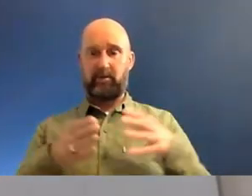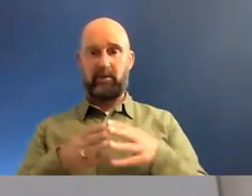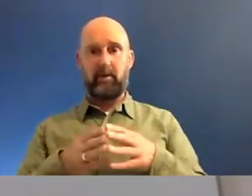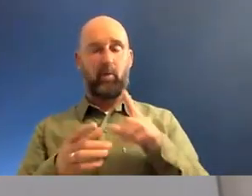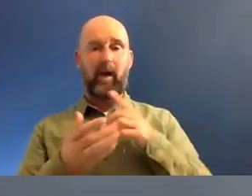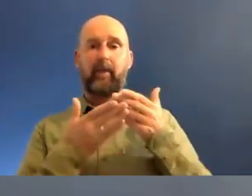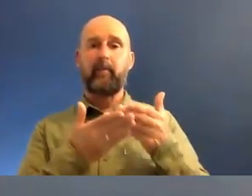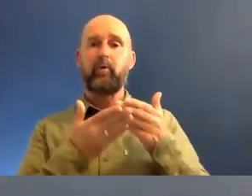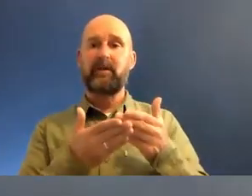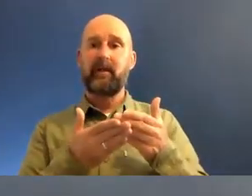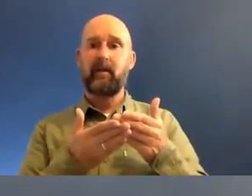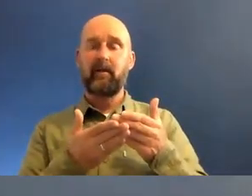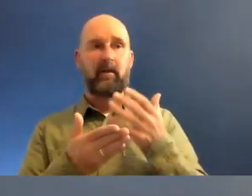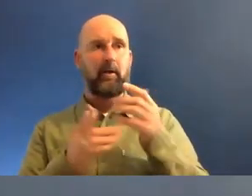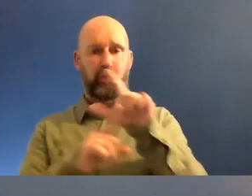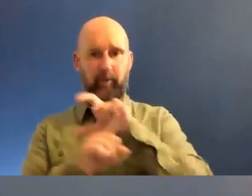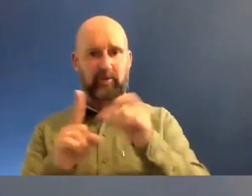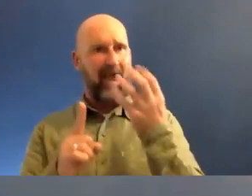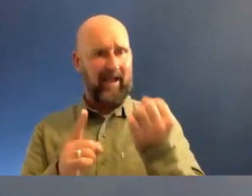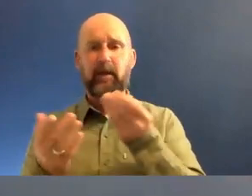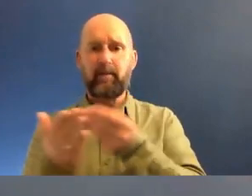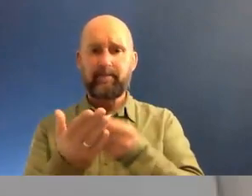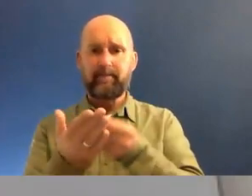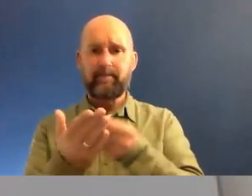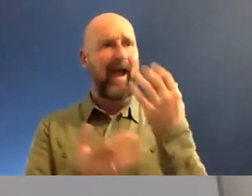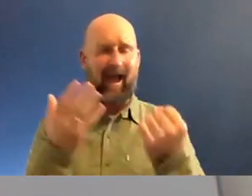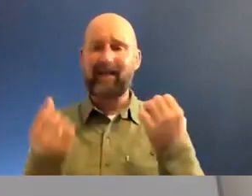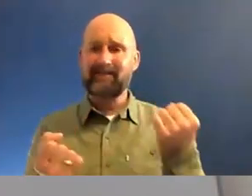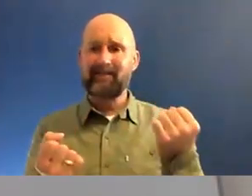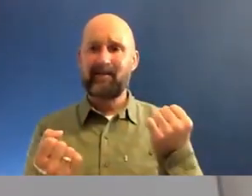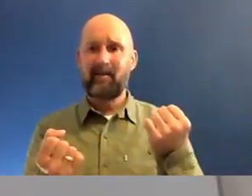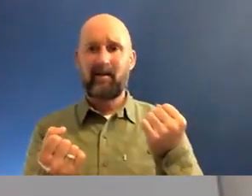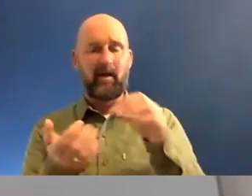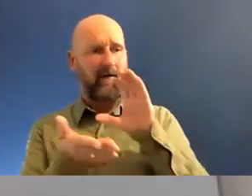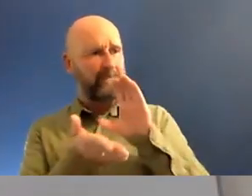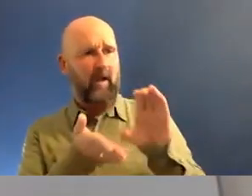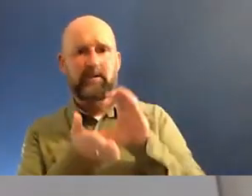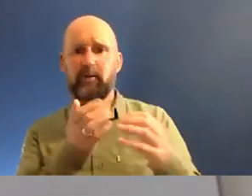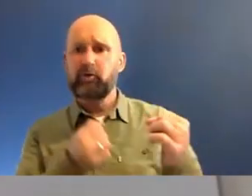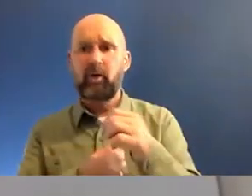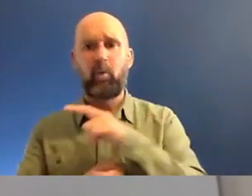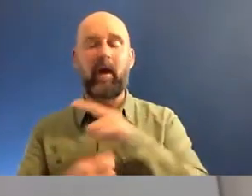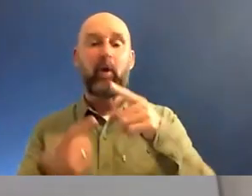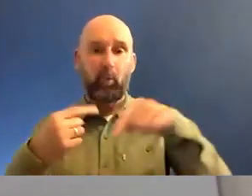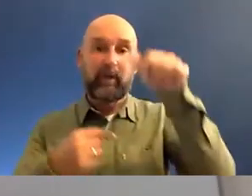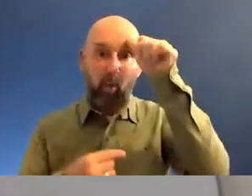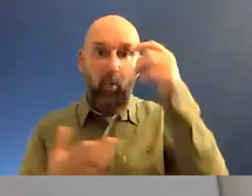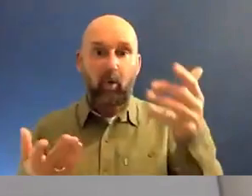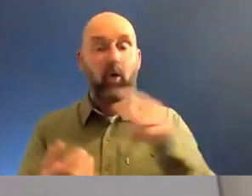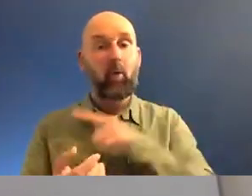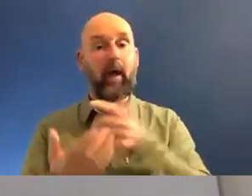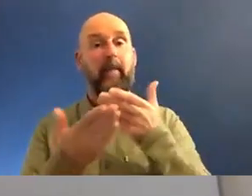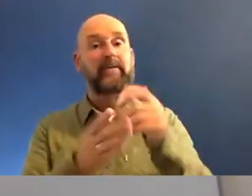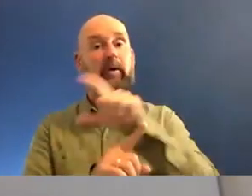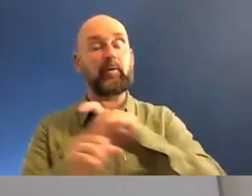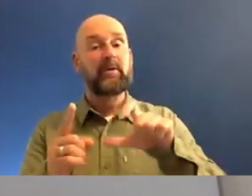Muslim community doesn't have money. Like we, when it comes to funding things, like we literally, we know this, right? The Muslim community gives